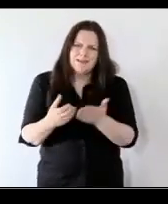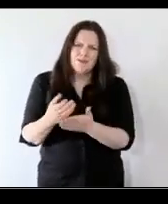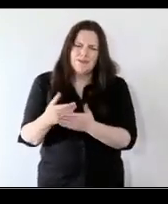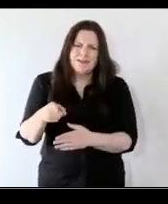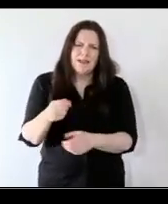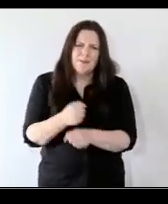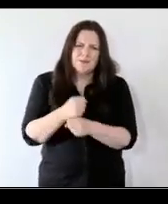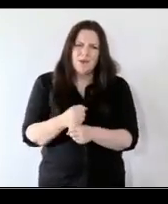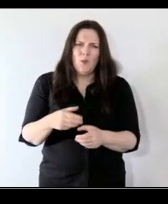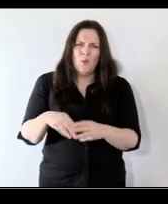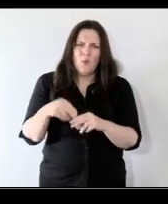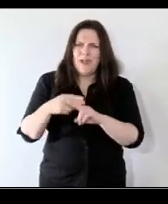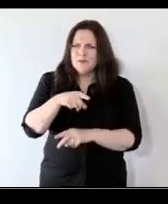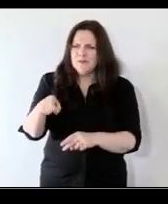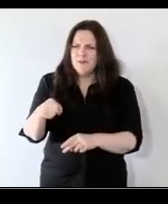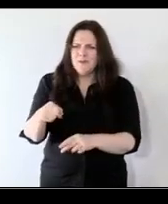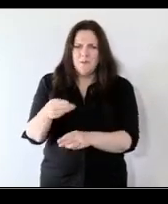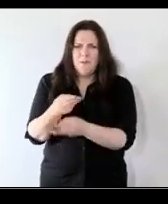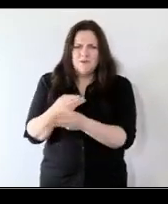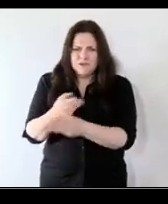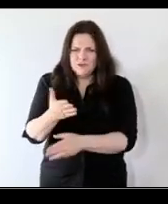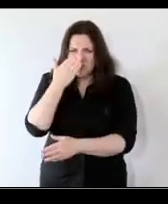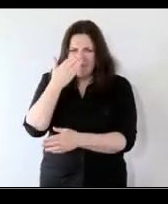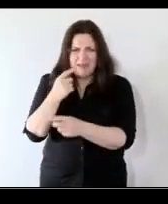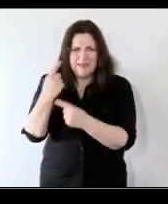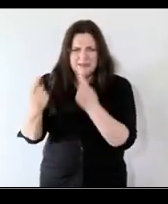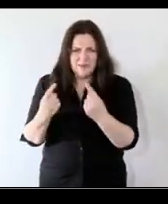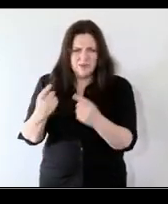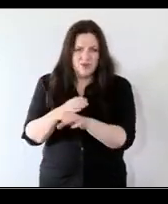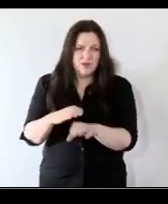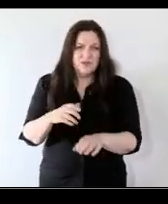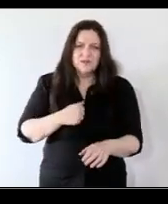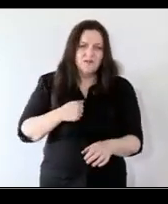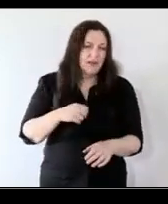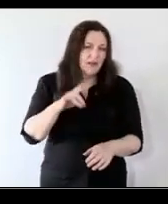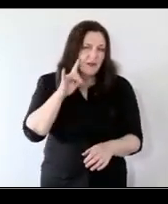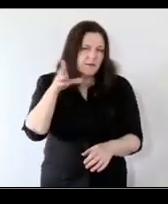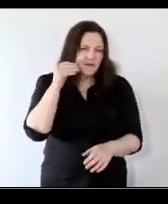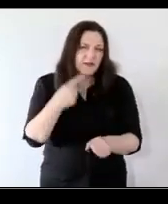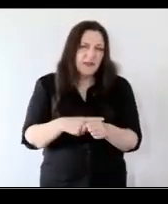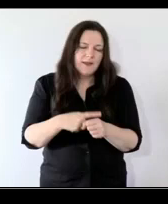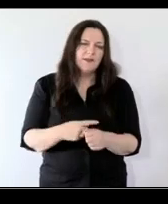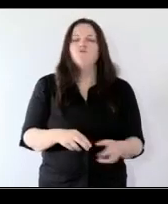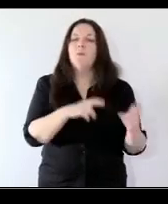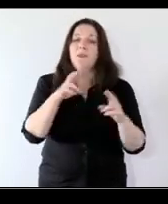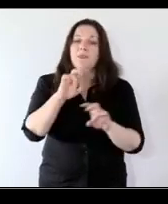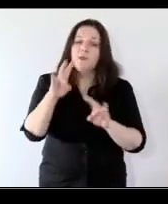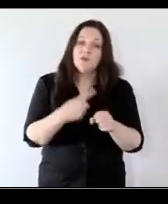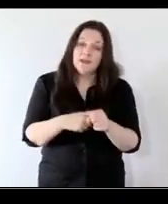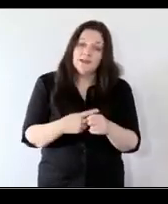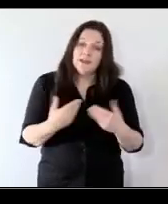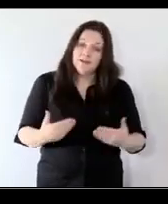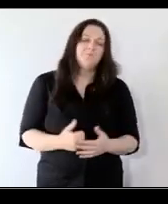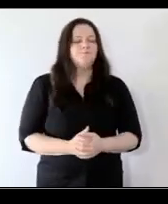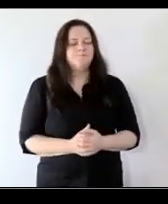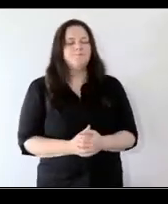without poverty shaming individual children or families that's one and that might be something sorry i'm having problems hearing you oh i'll repeat that one again can you hear